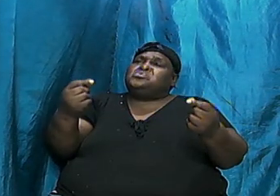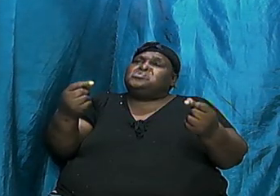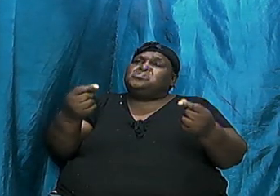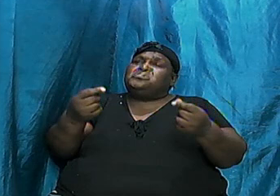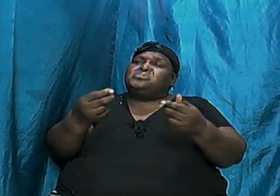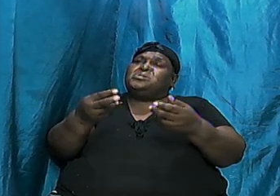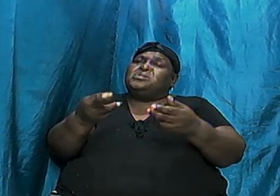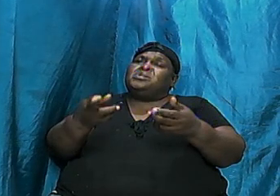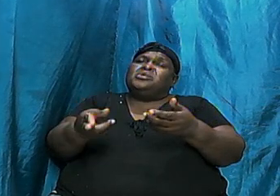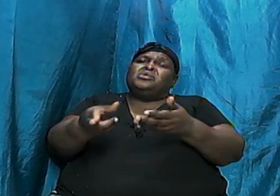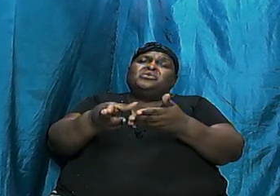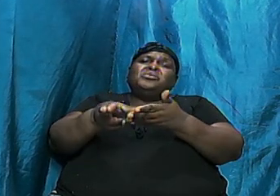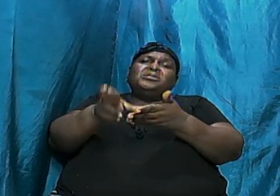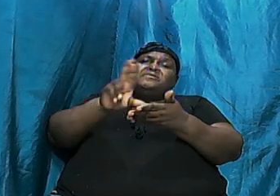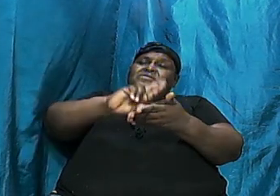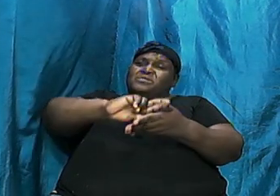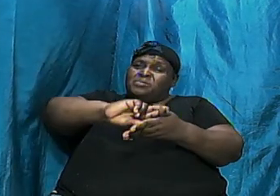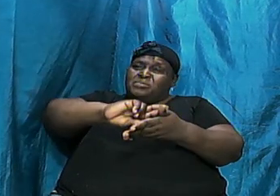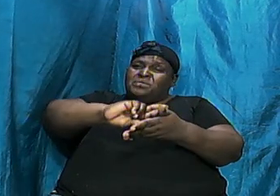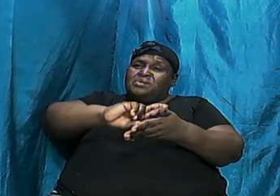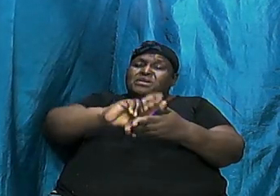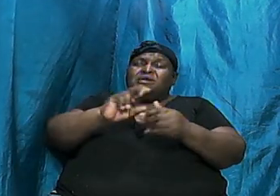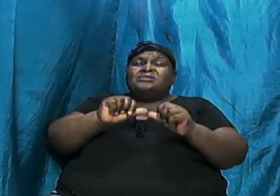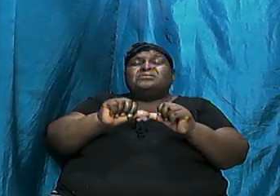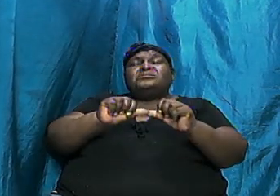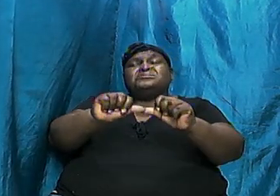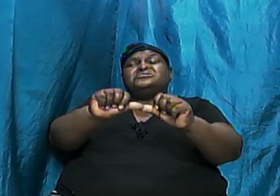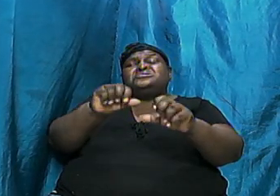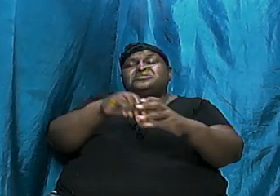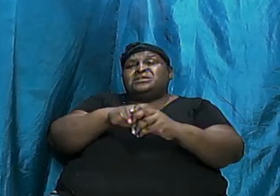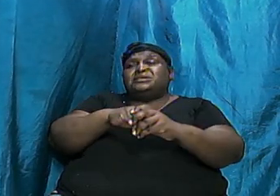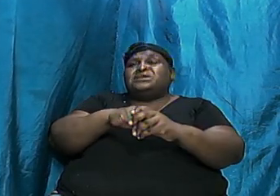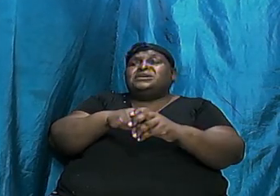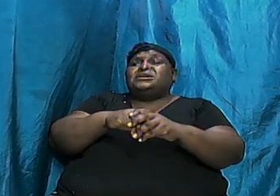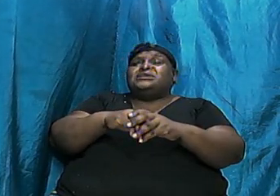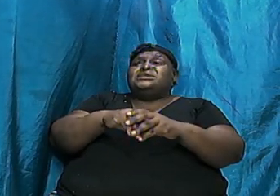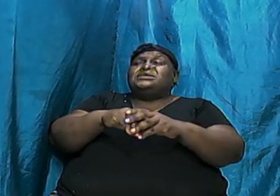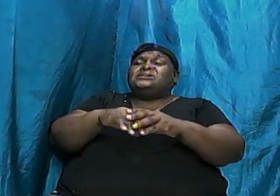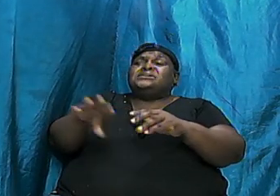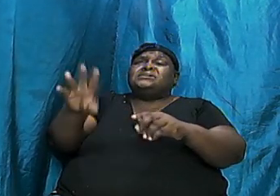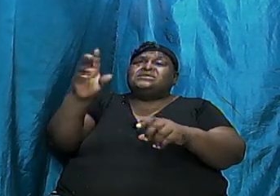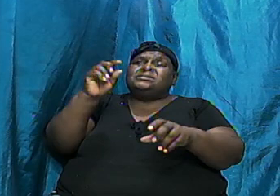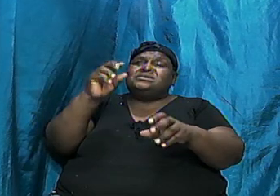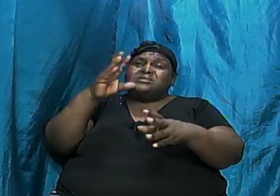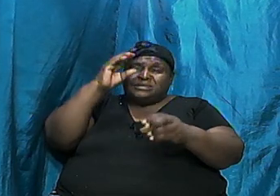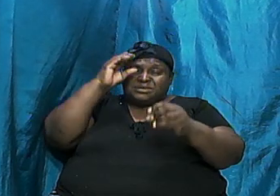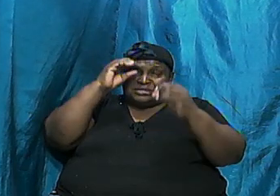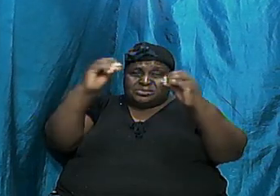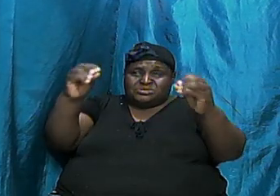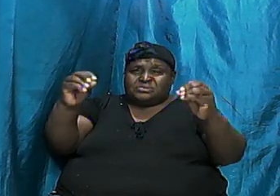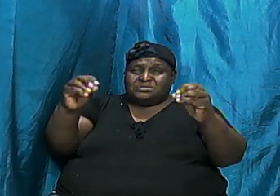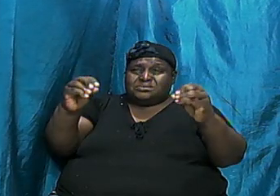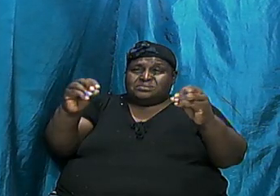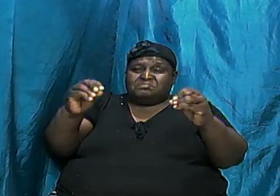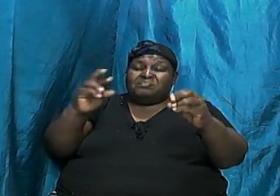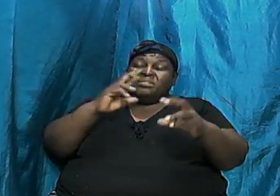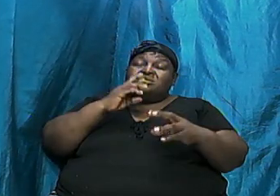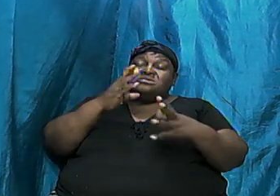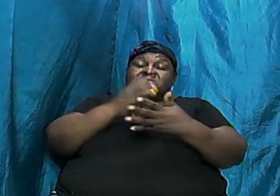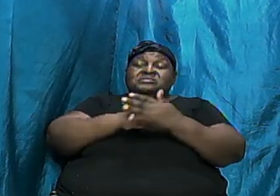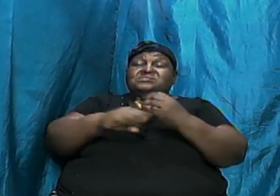then continue on amen in the series that we have started there are some things that we have said